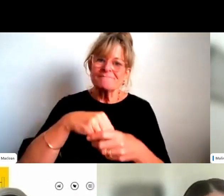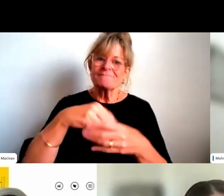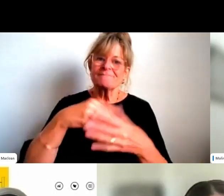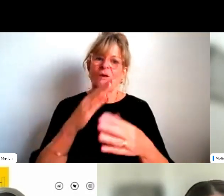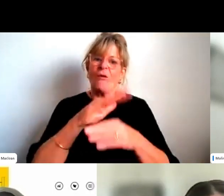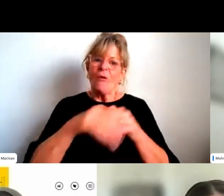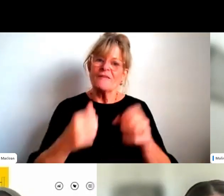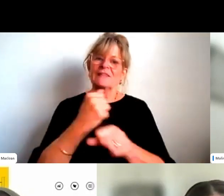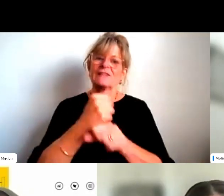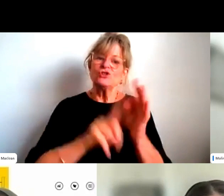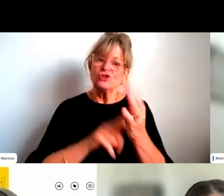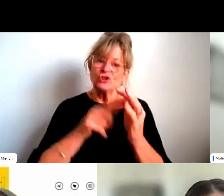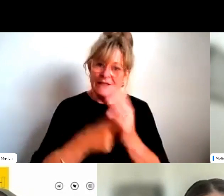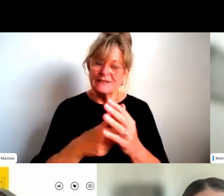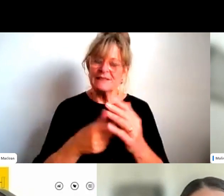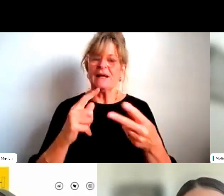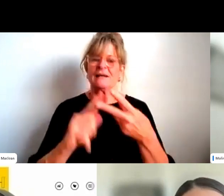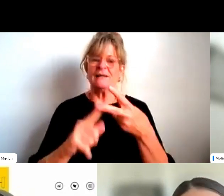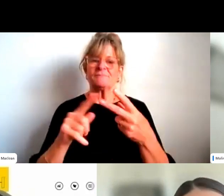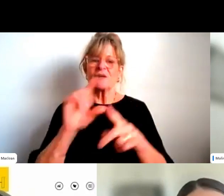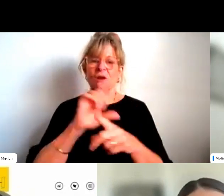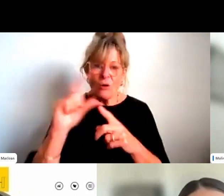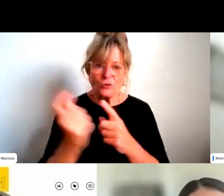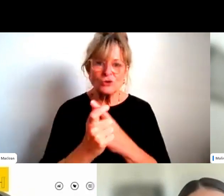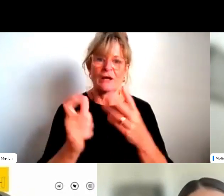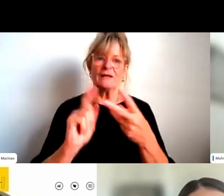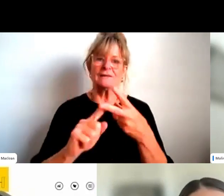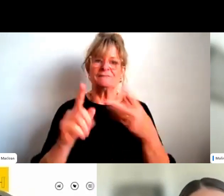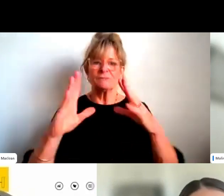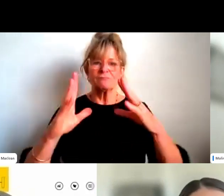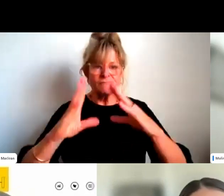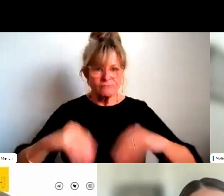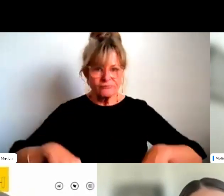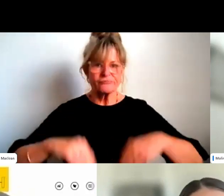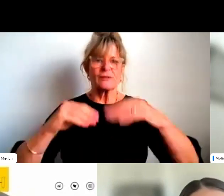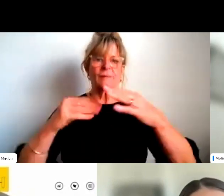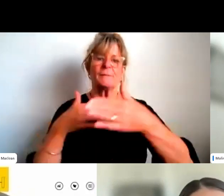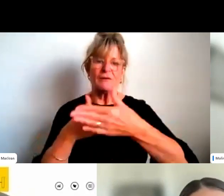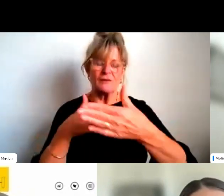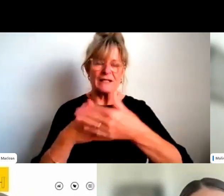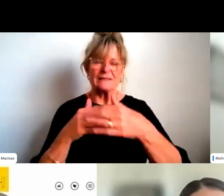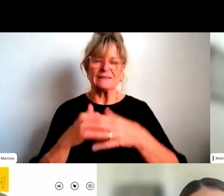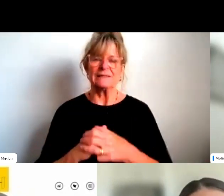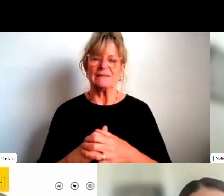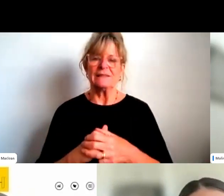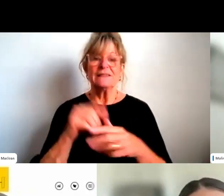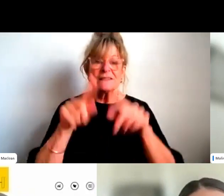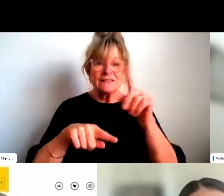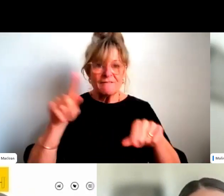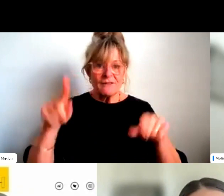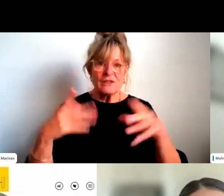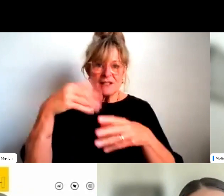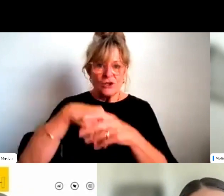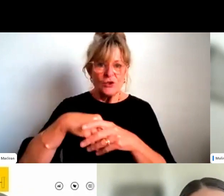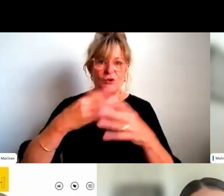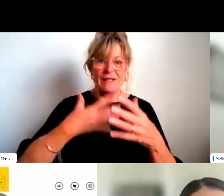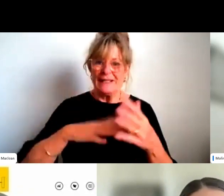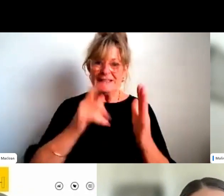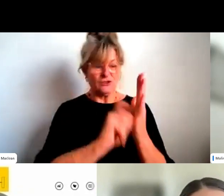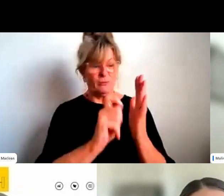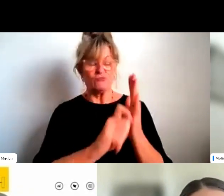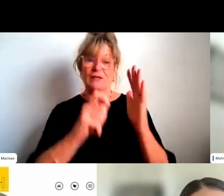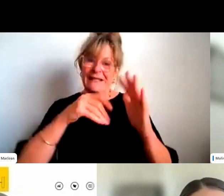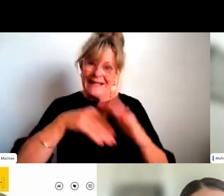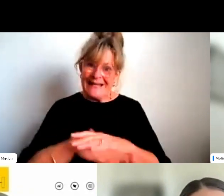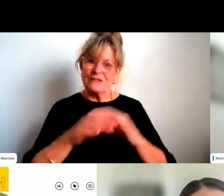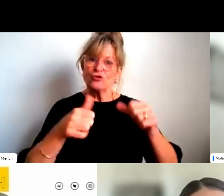inappropriate actions in the workplace and call these behaviors out. Diversity, equity and inclusion needs to be built into strategy. I don't think it